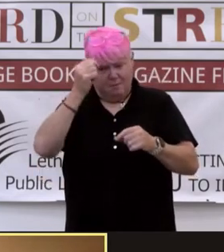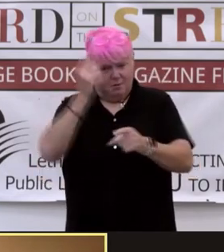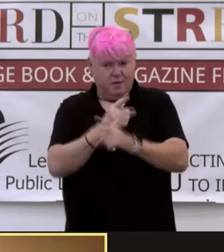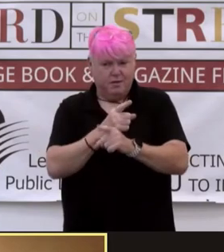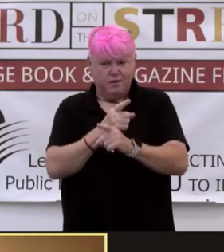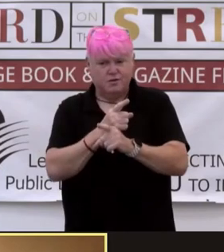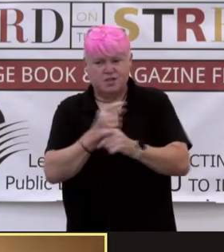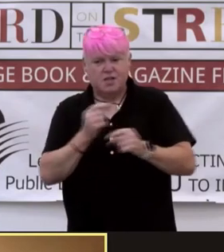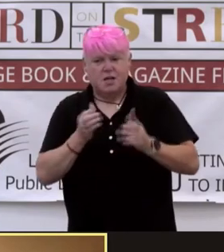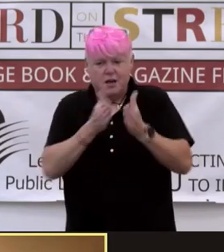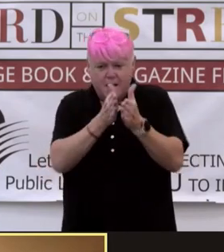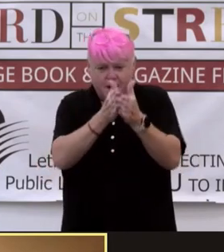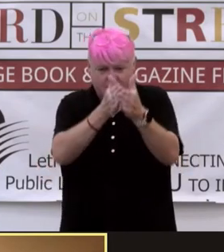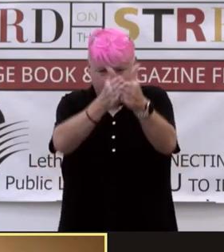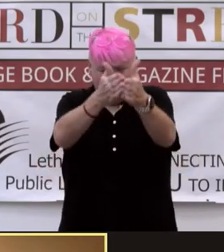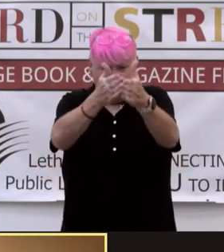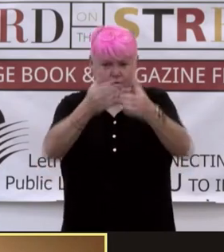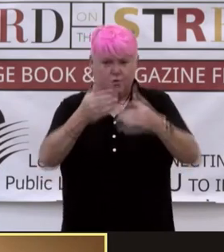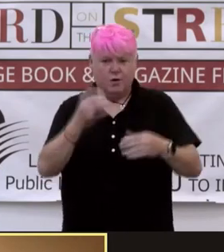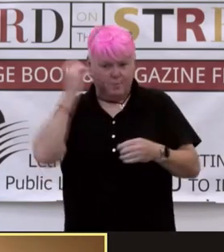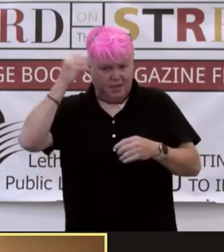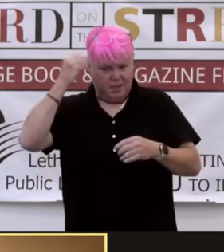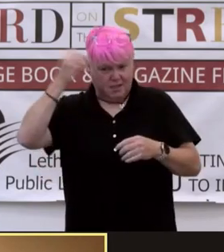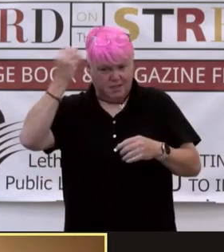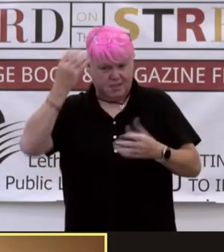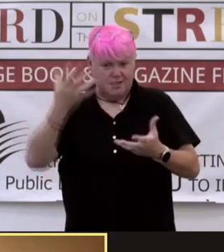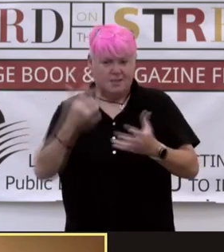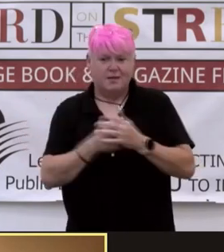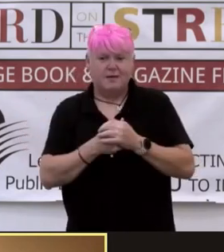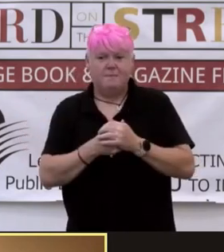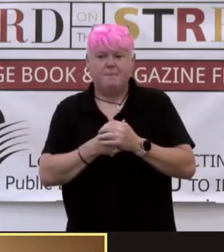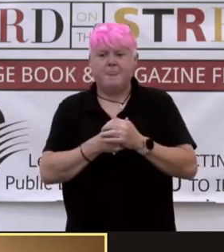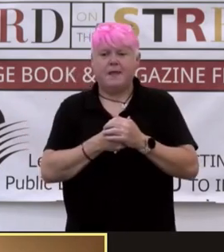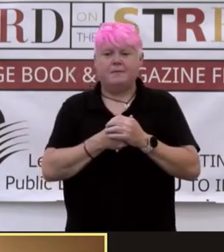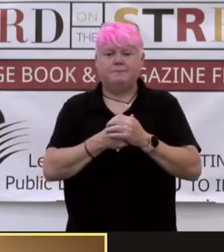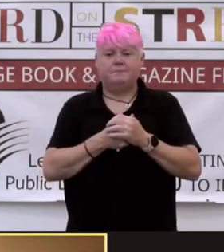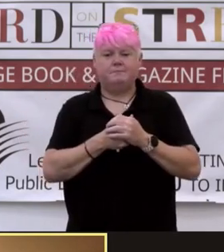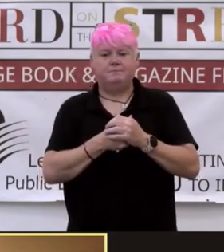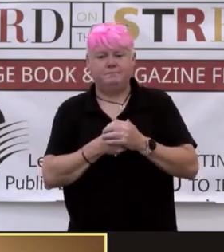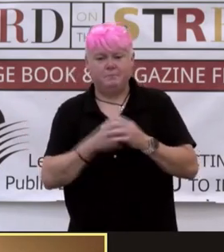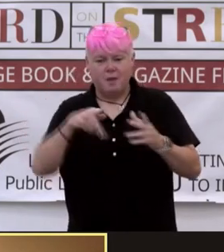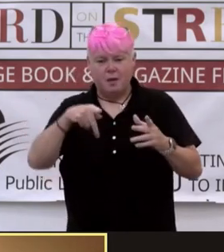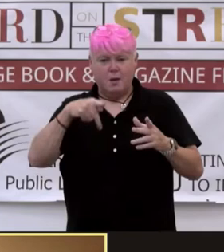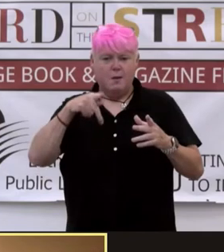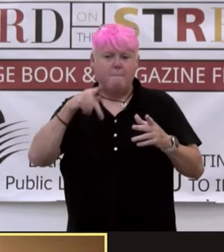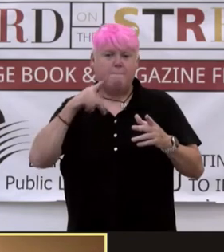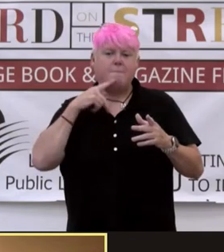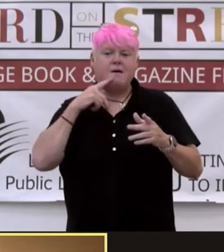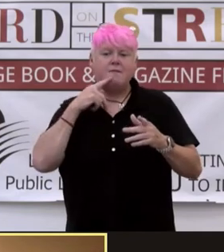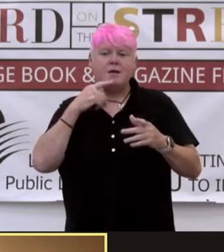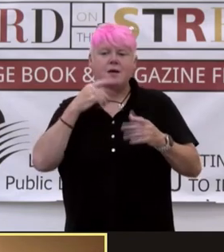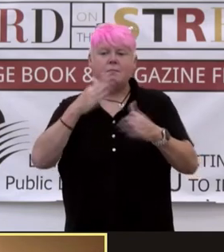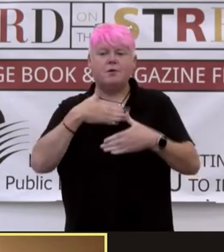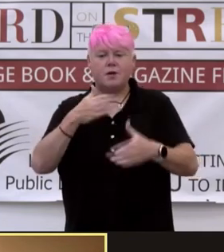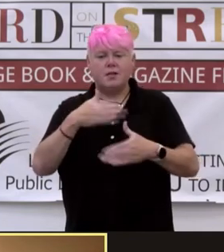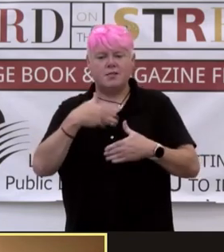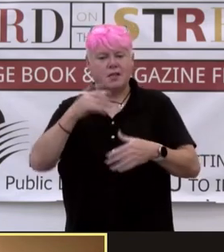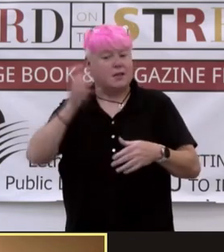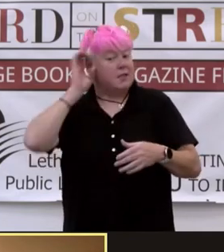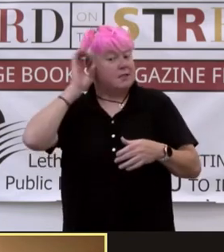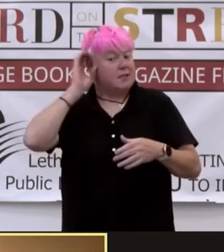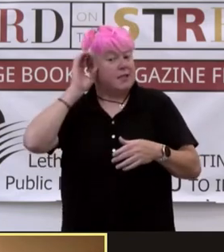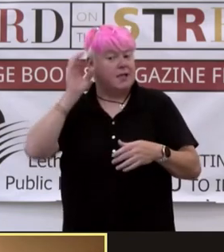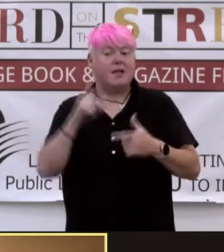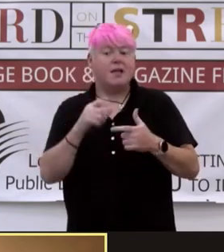They are jinn, Sunaina says carefully. Bhavia exhales. Listen, Sunaina. If we